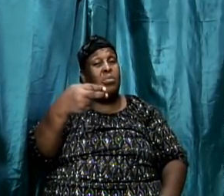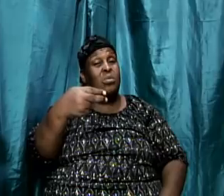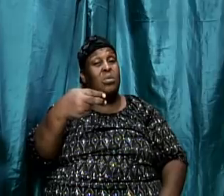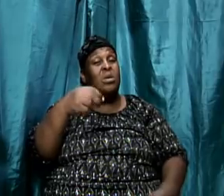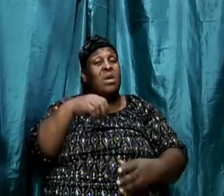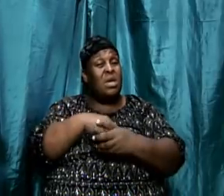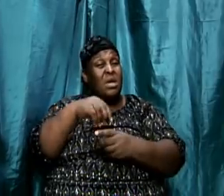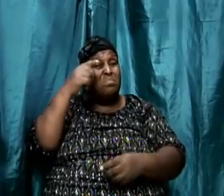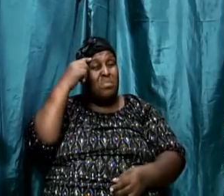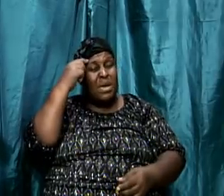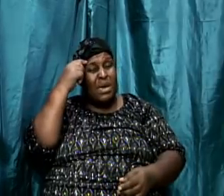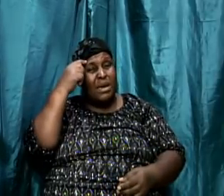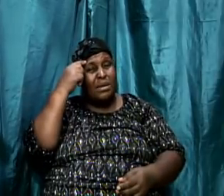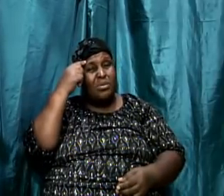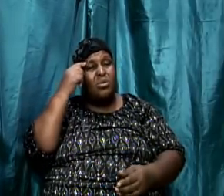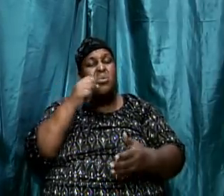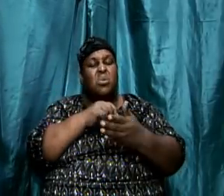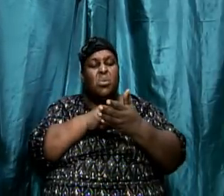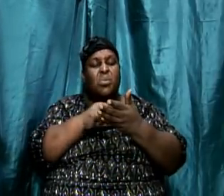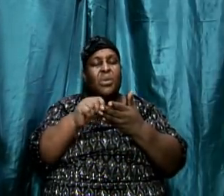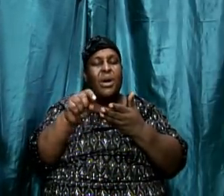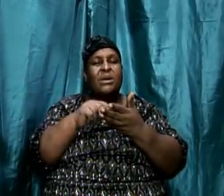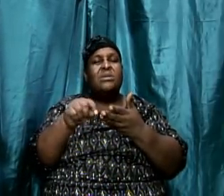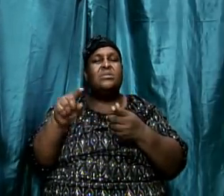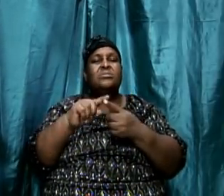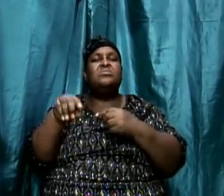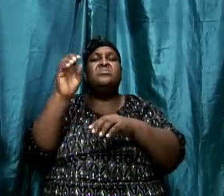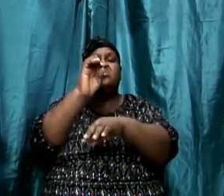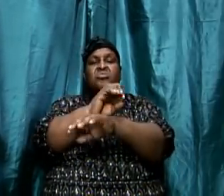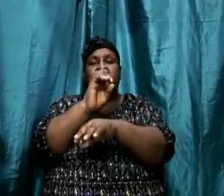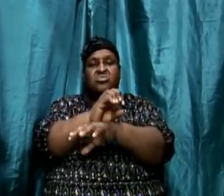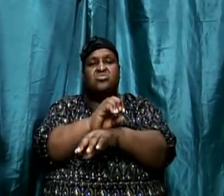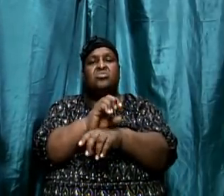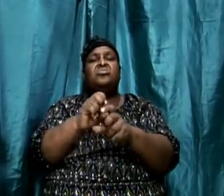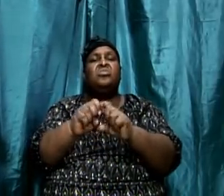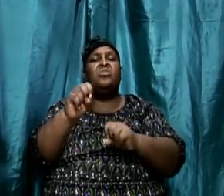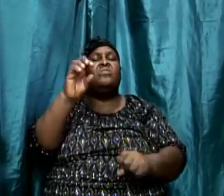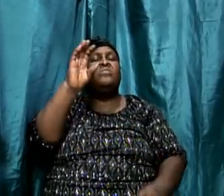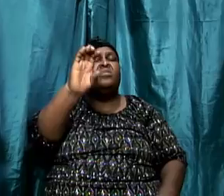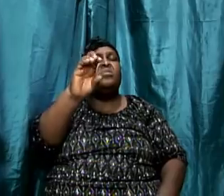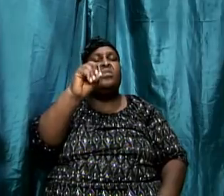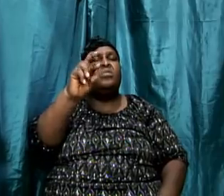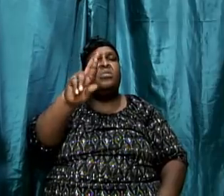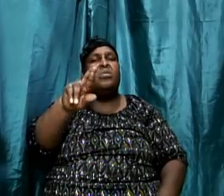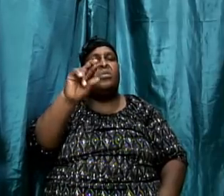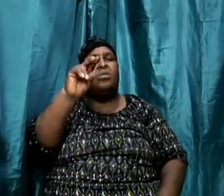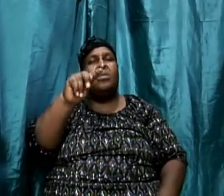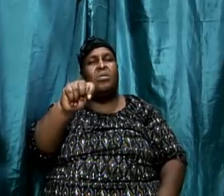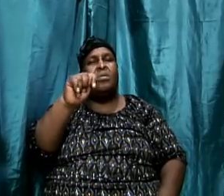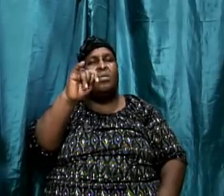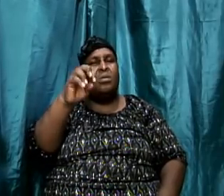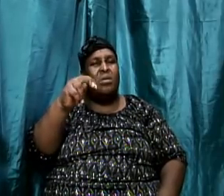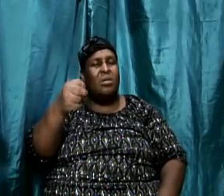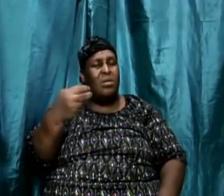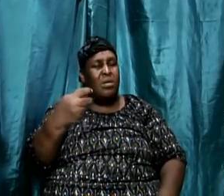writing to them because he knew that within that particular city there was a lot of corruption that were taking place. And guess